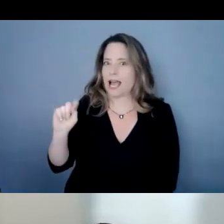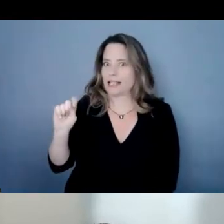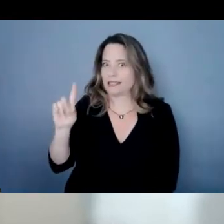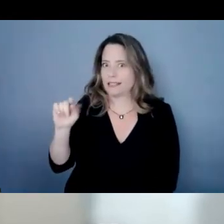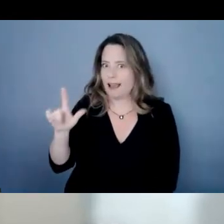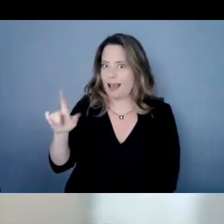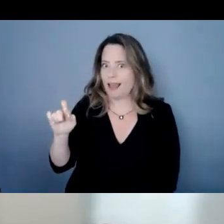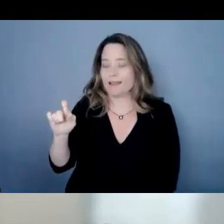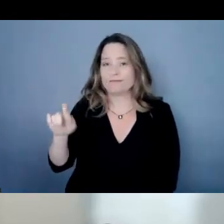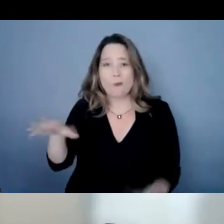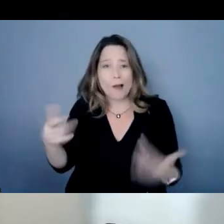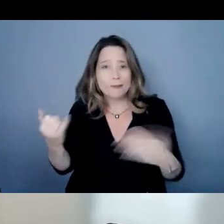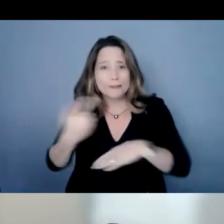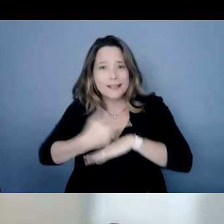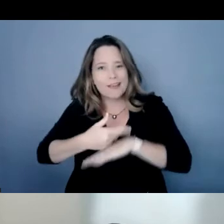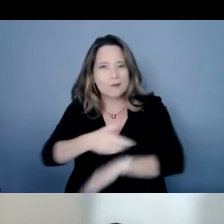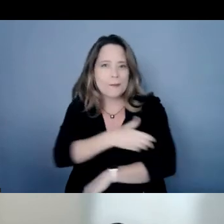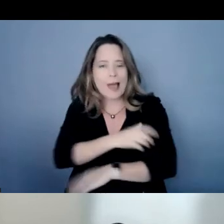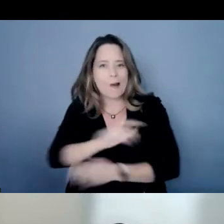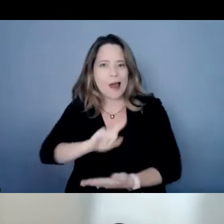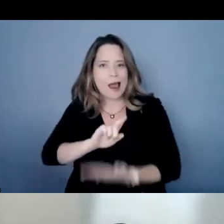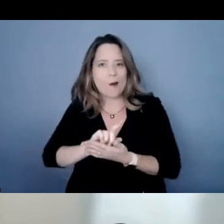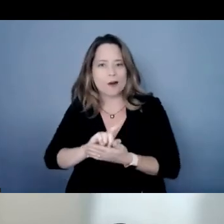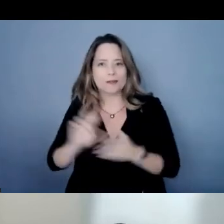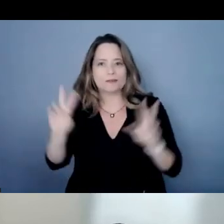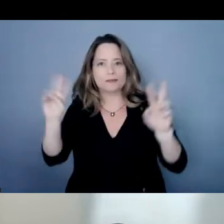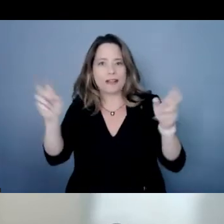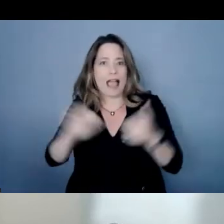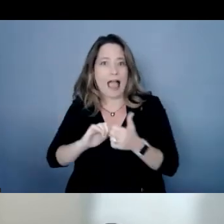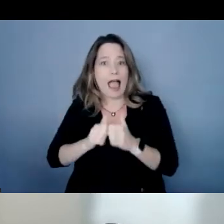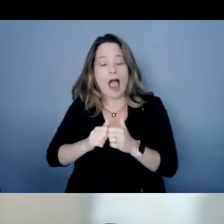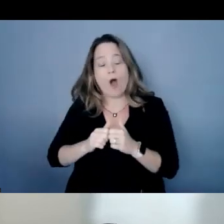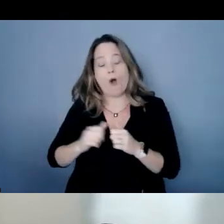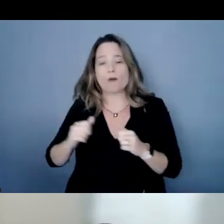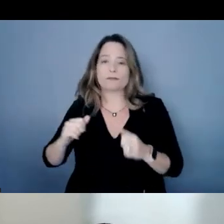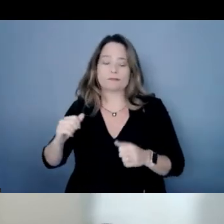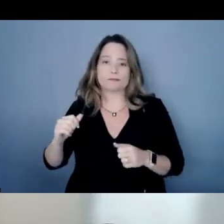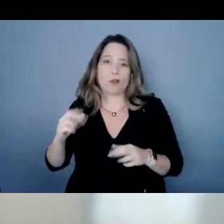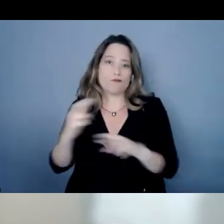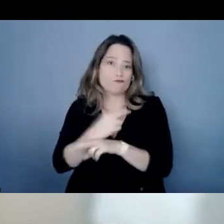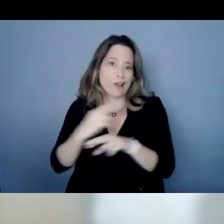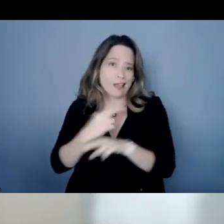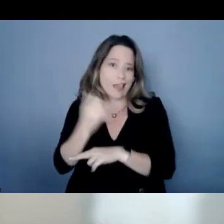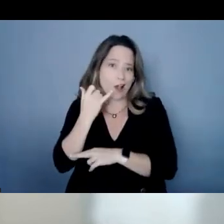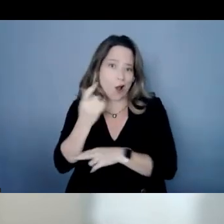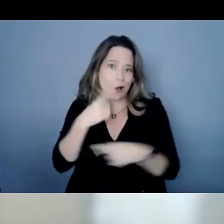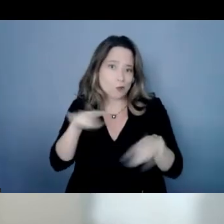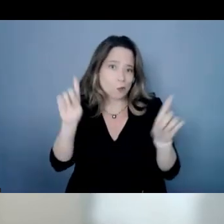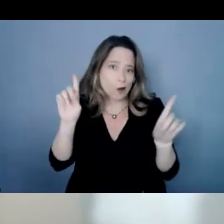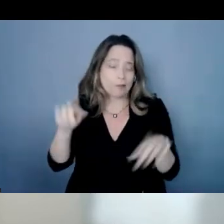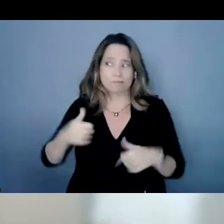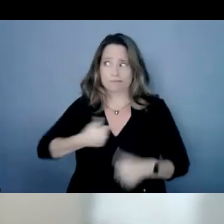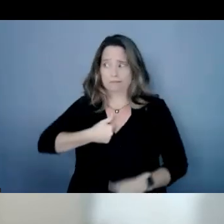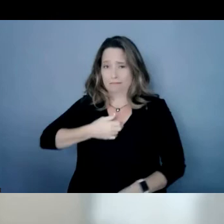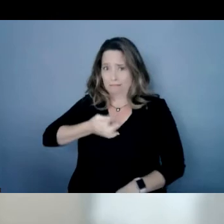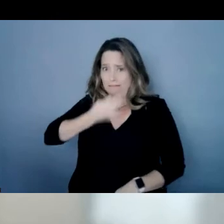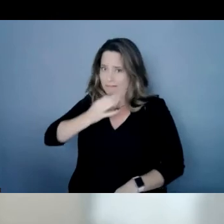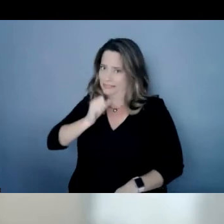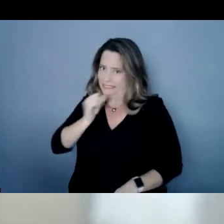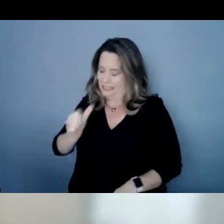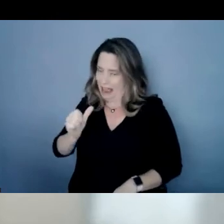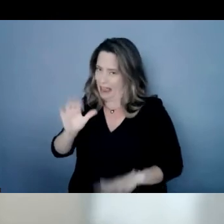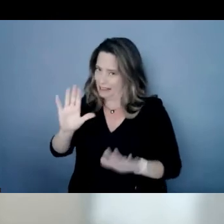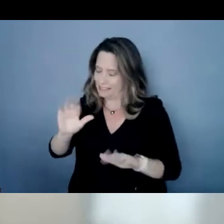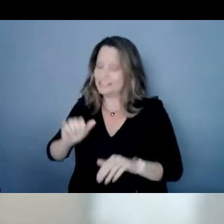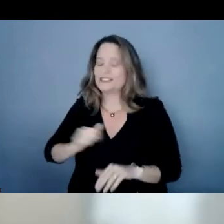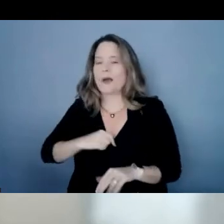how relay calls work i am not an expert when it comes to relay calls so i definitely am